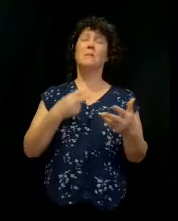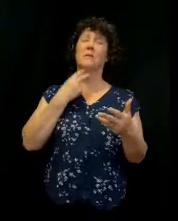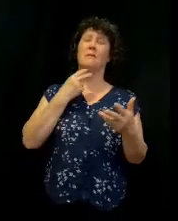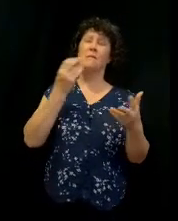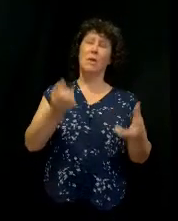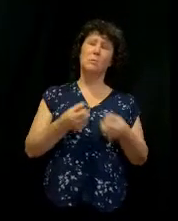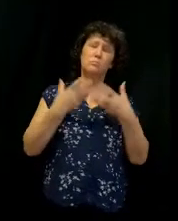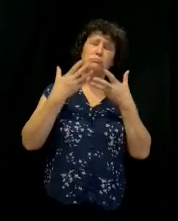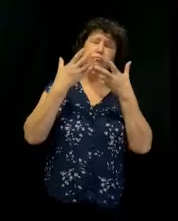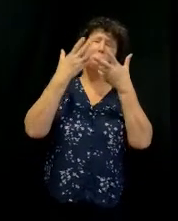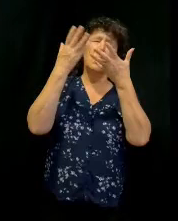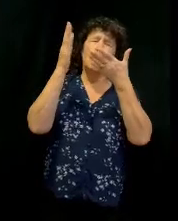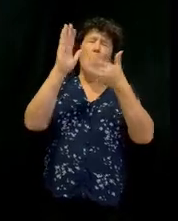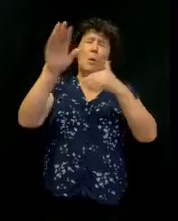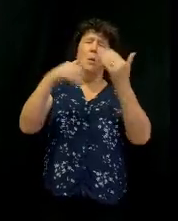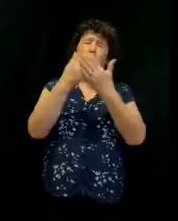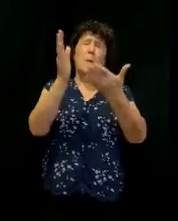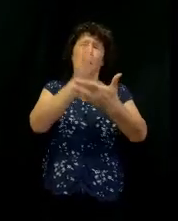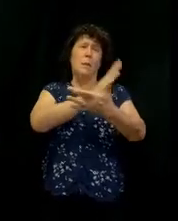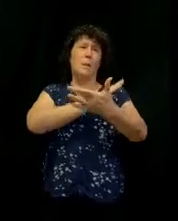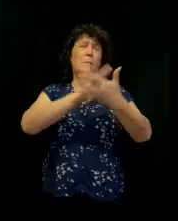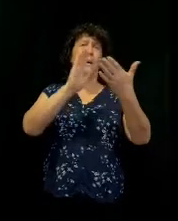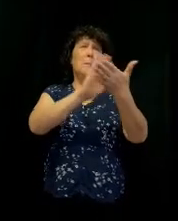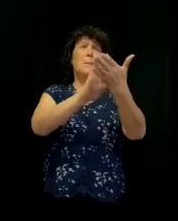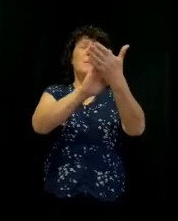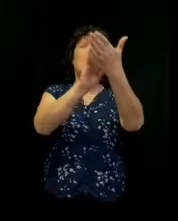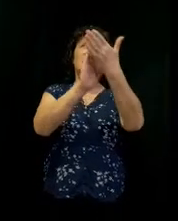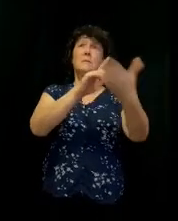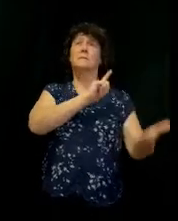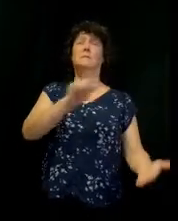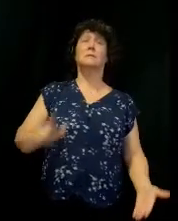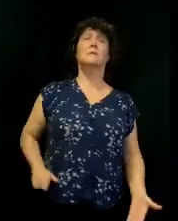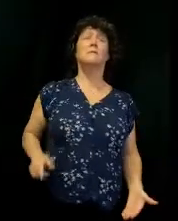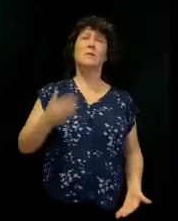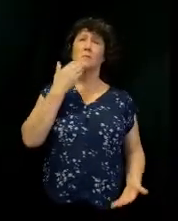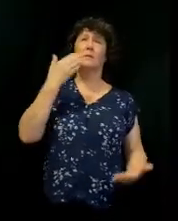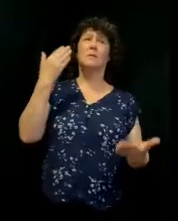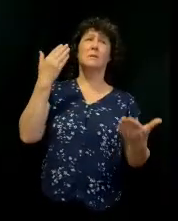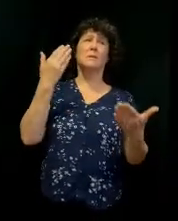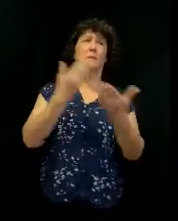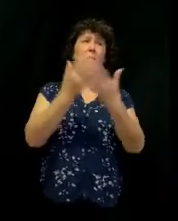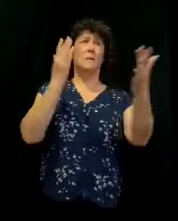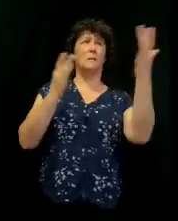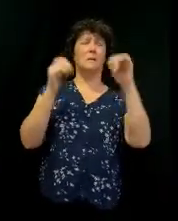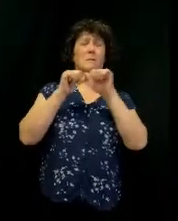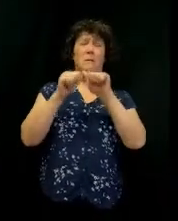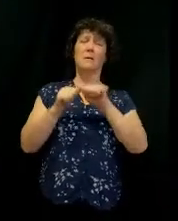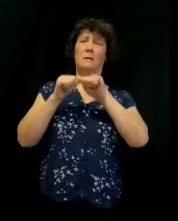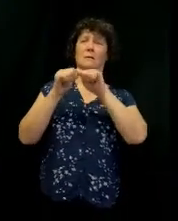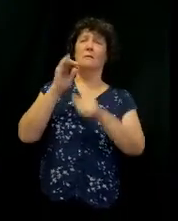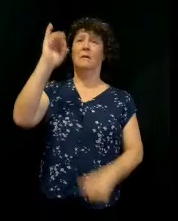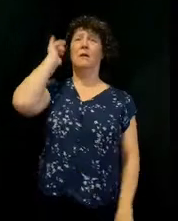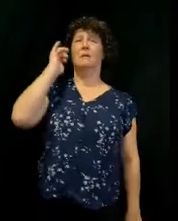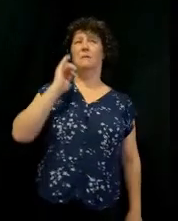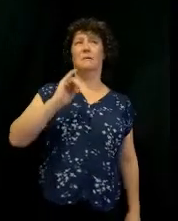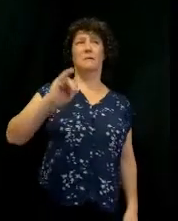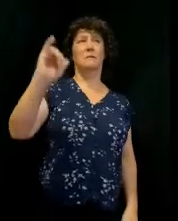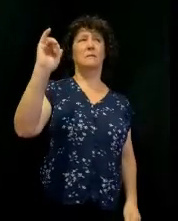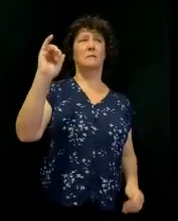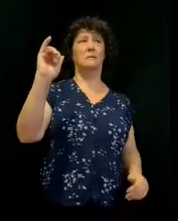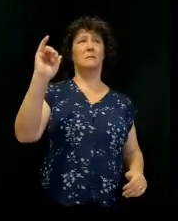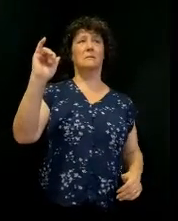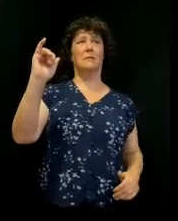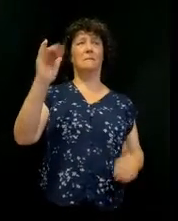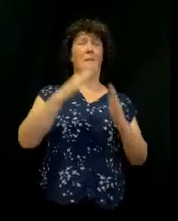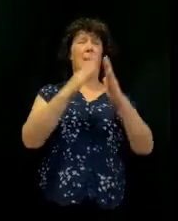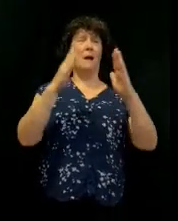the trumpets and cymbals and instruments of music, and praised the Lord, saying, For he is good, for his mercy endures forever. The house.